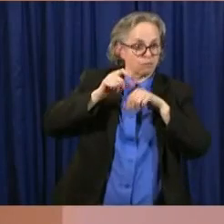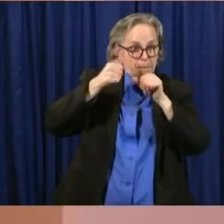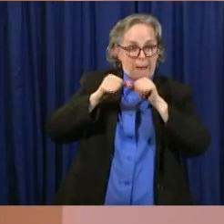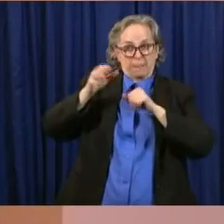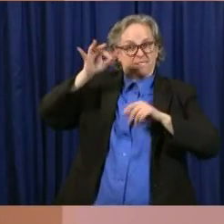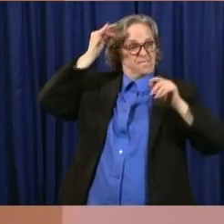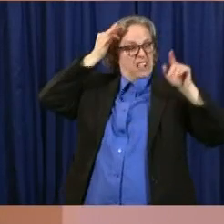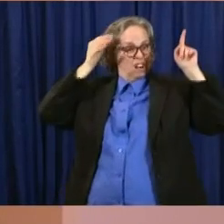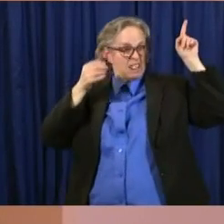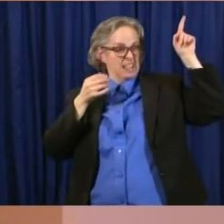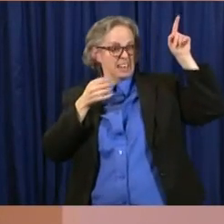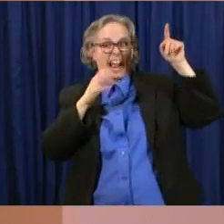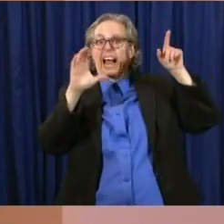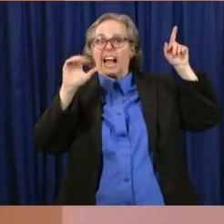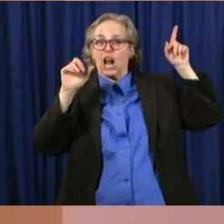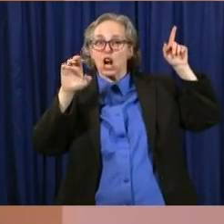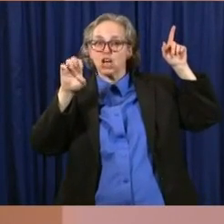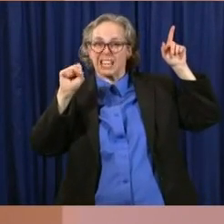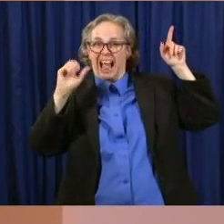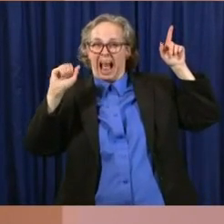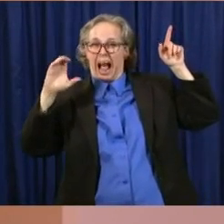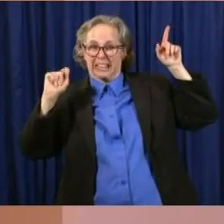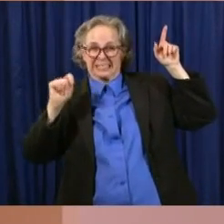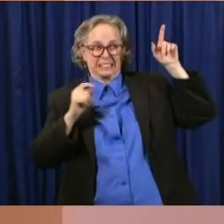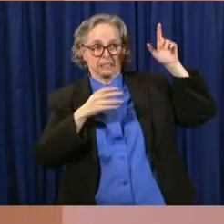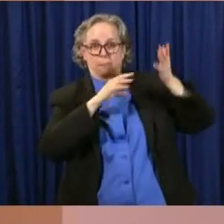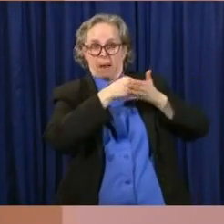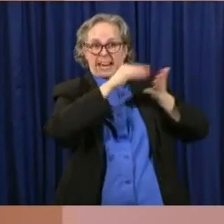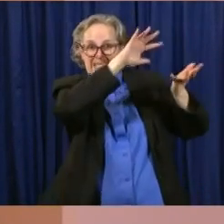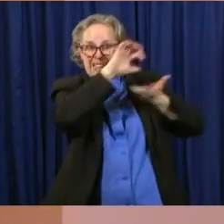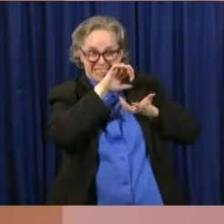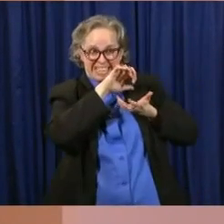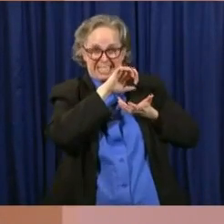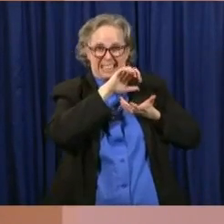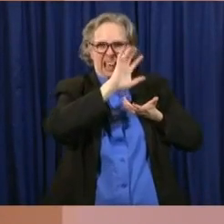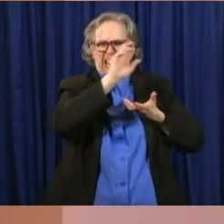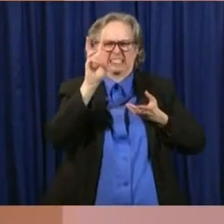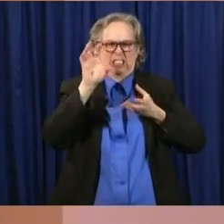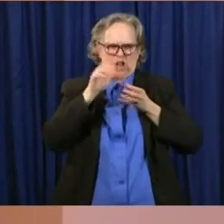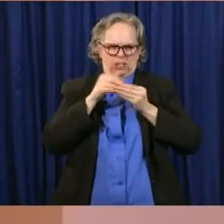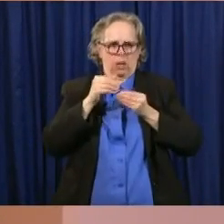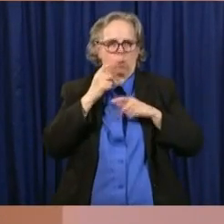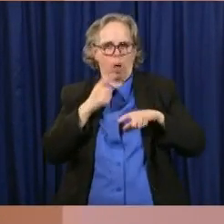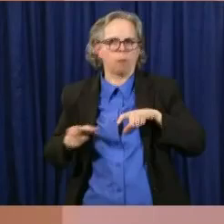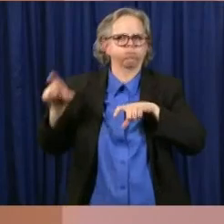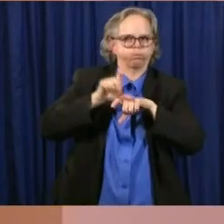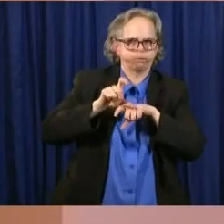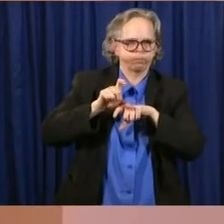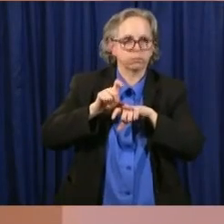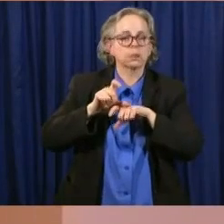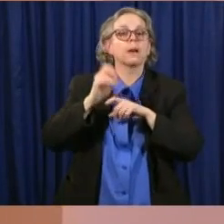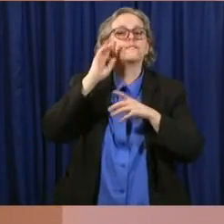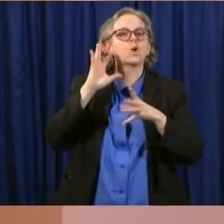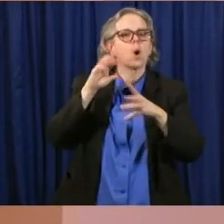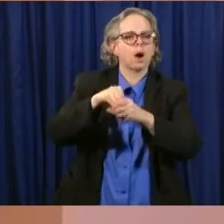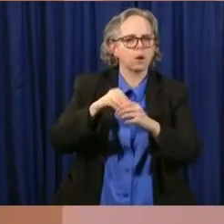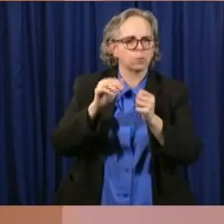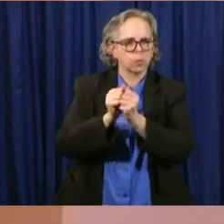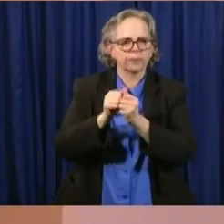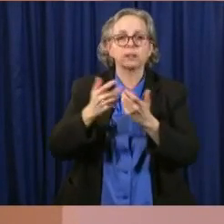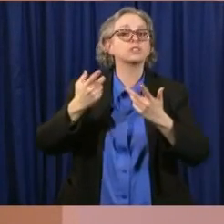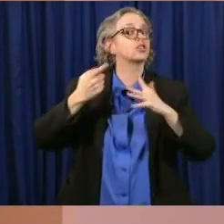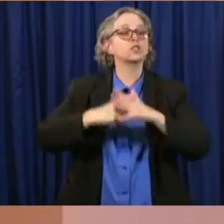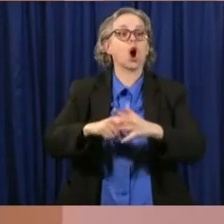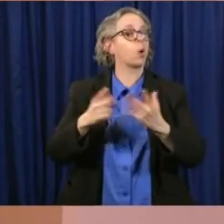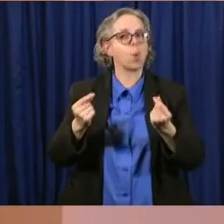an online tool, uh, that is being developed for self-employed 1099 workers to get in line